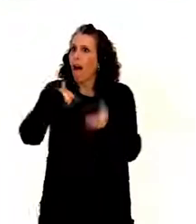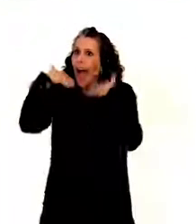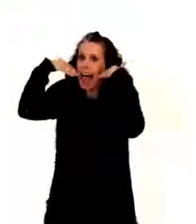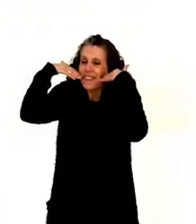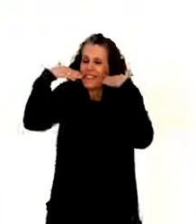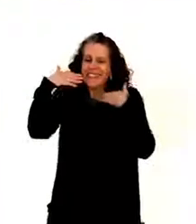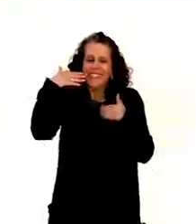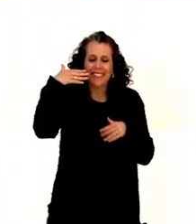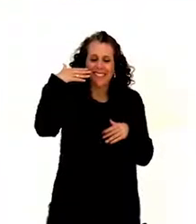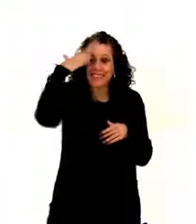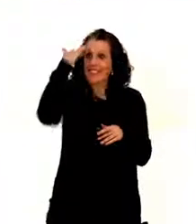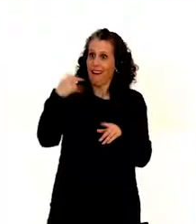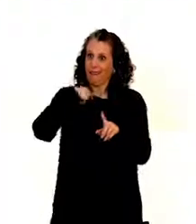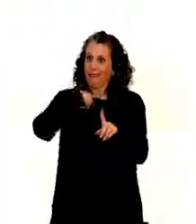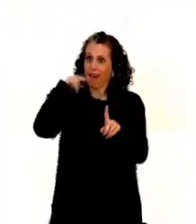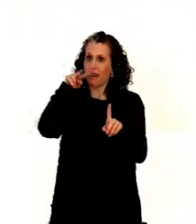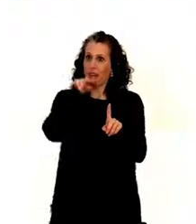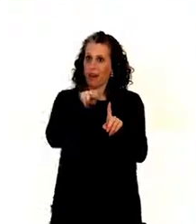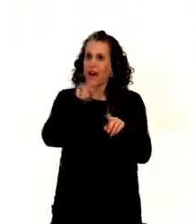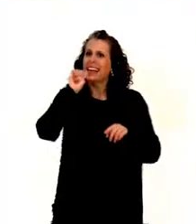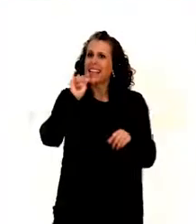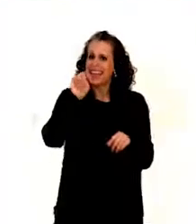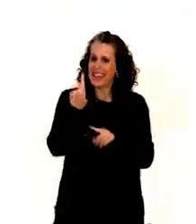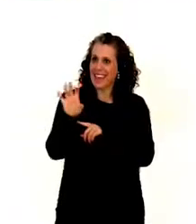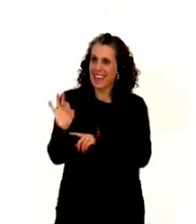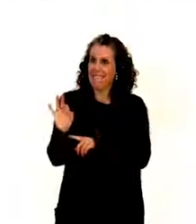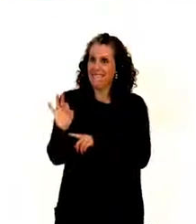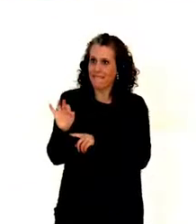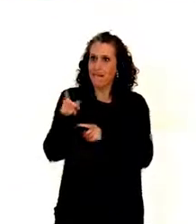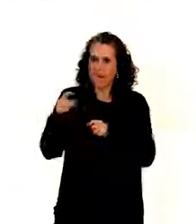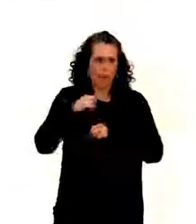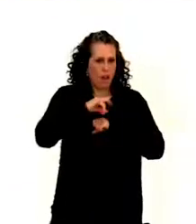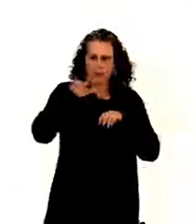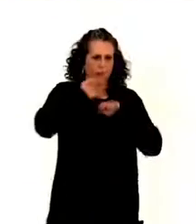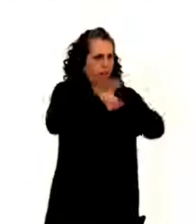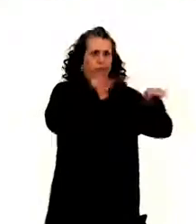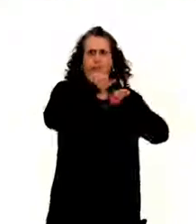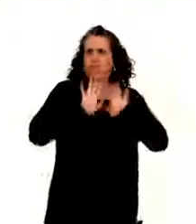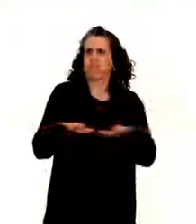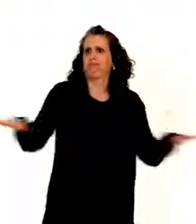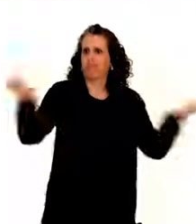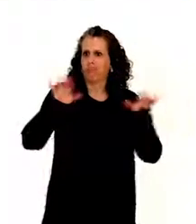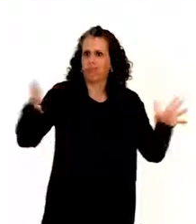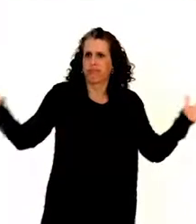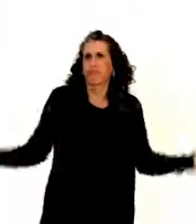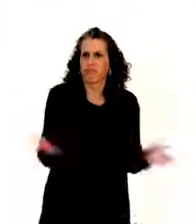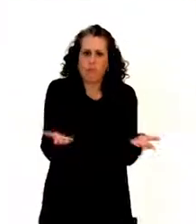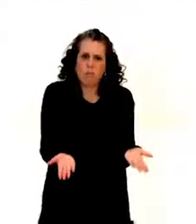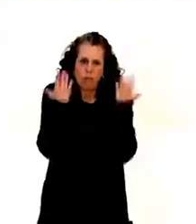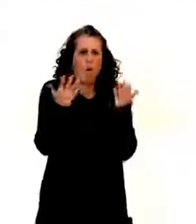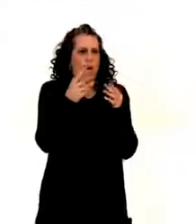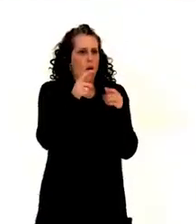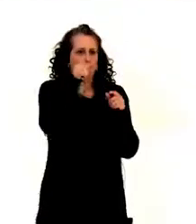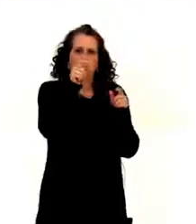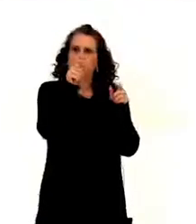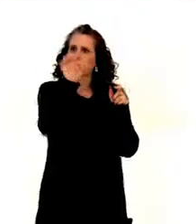annual EDF were conducting a campaign promoting the participation of citizens across